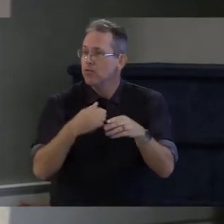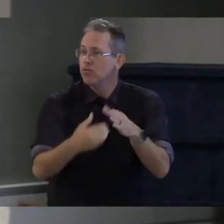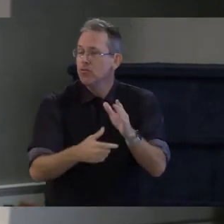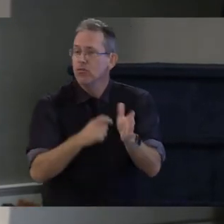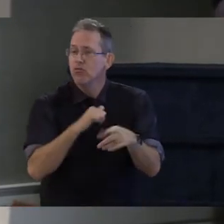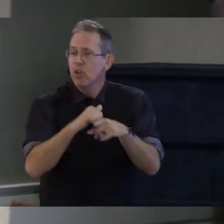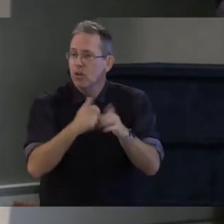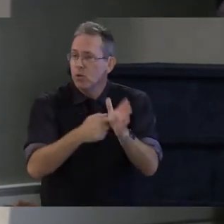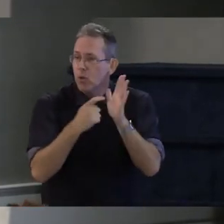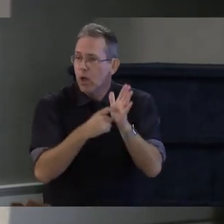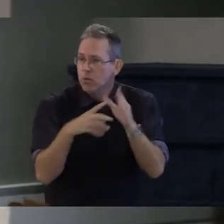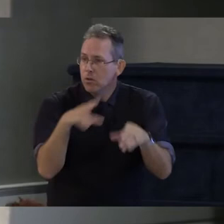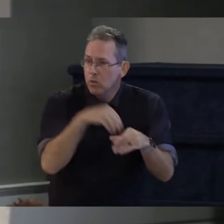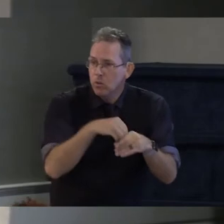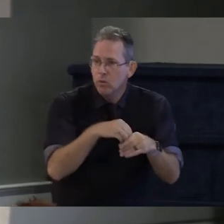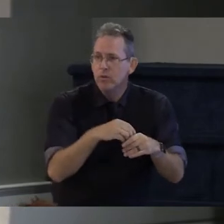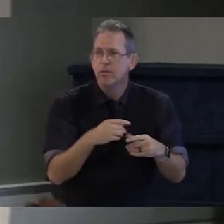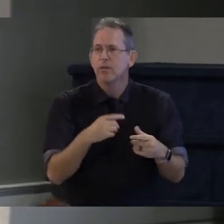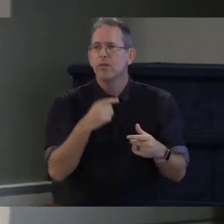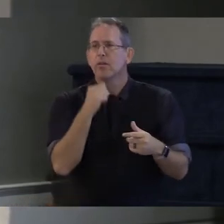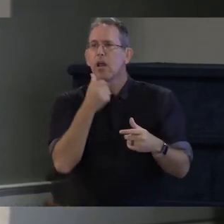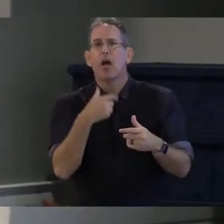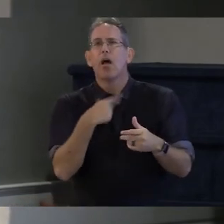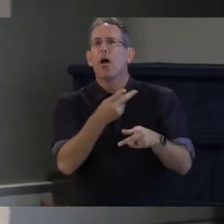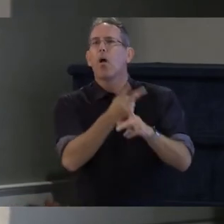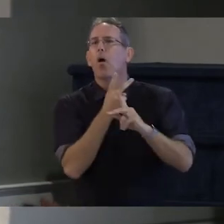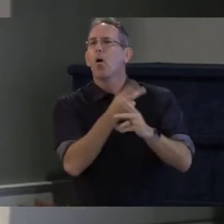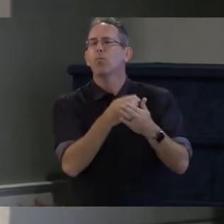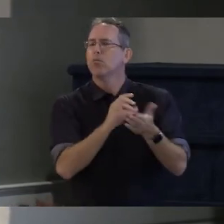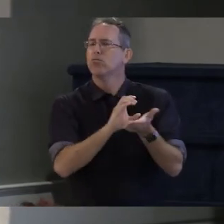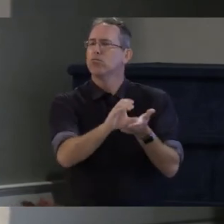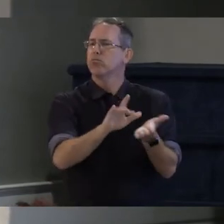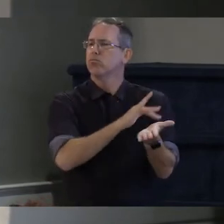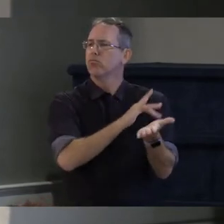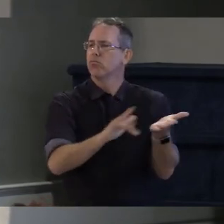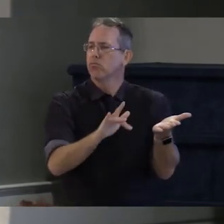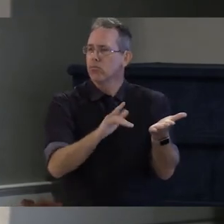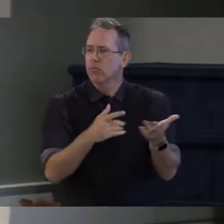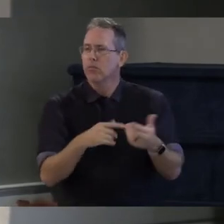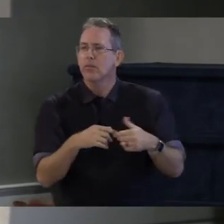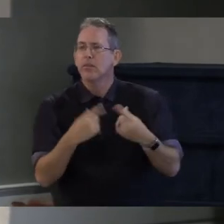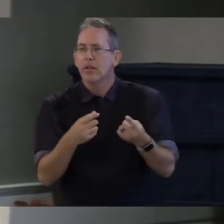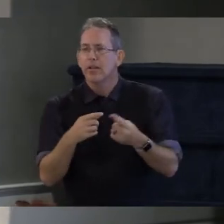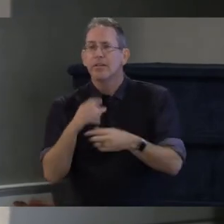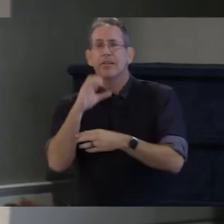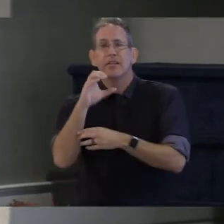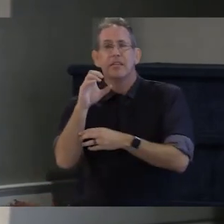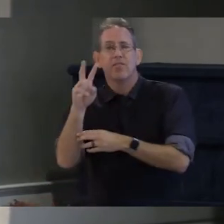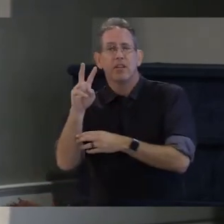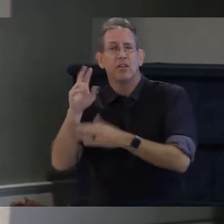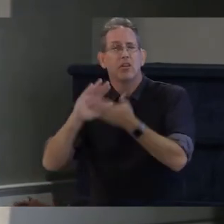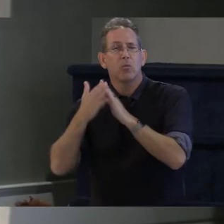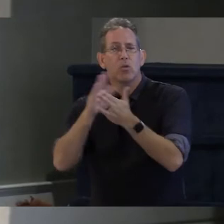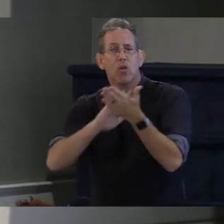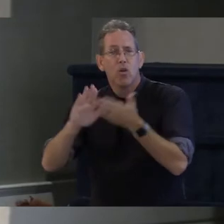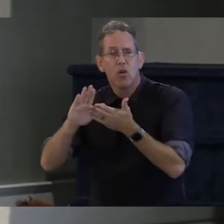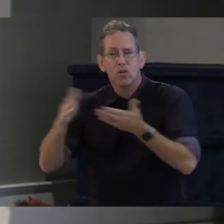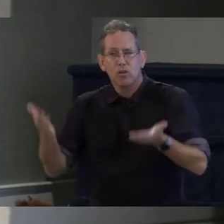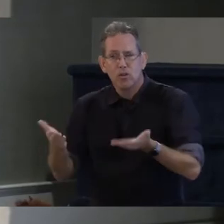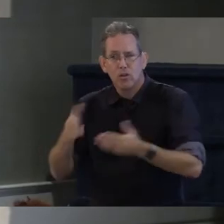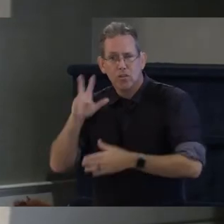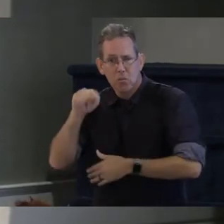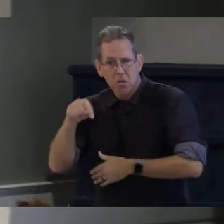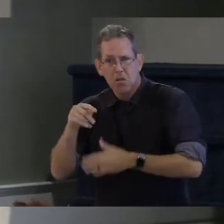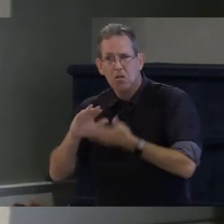take out student loans free access to ccv in addition to ensuring that for high demand